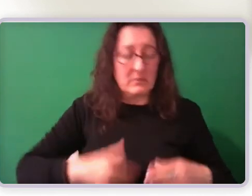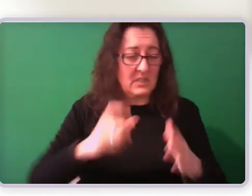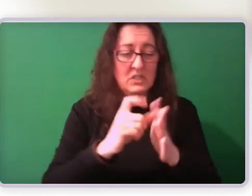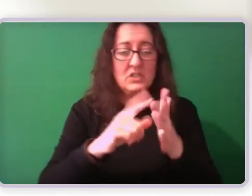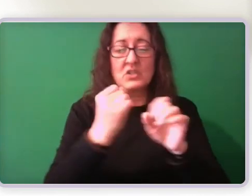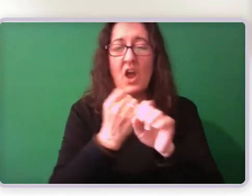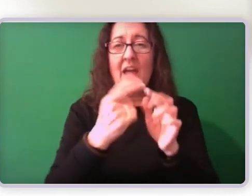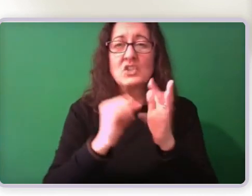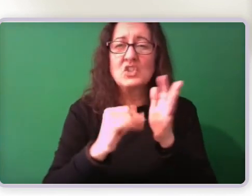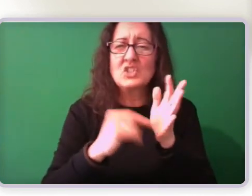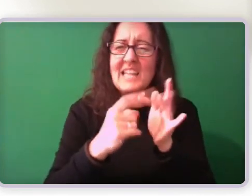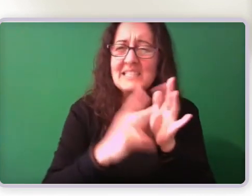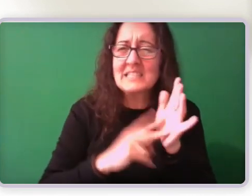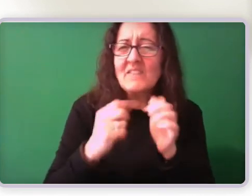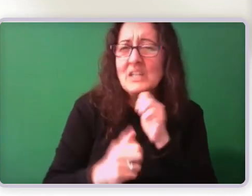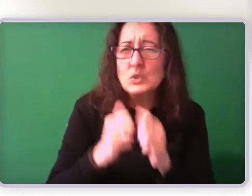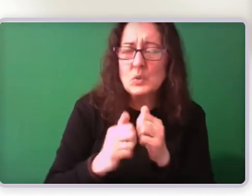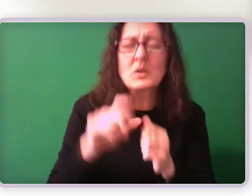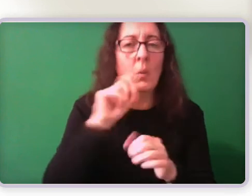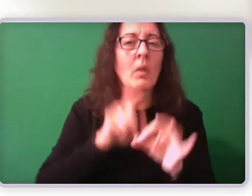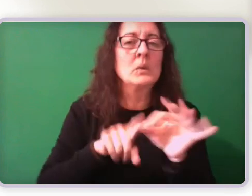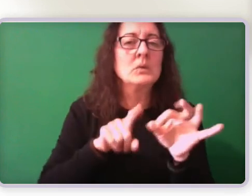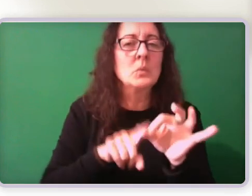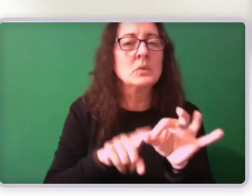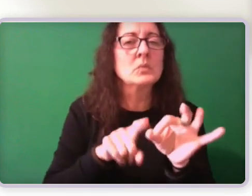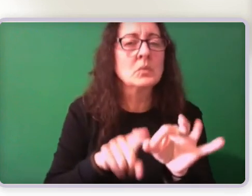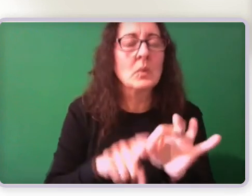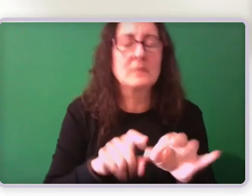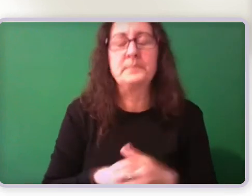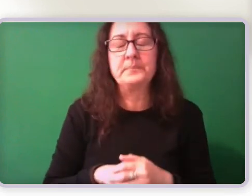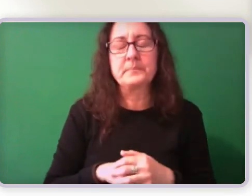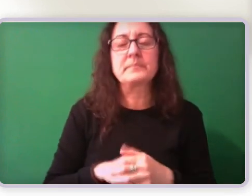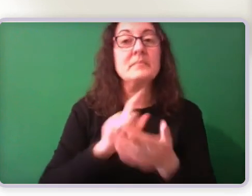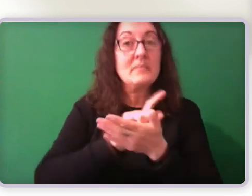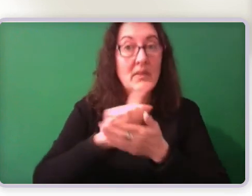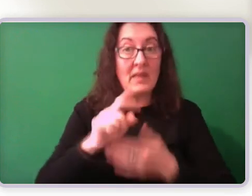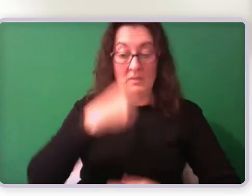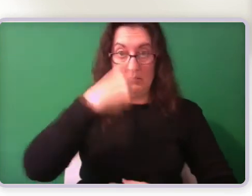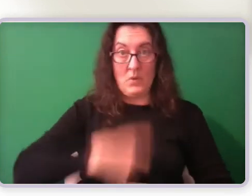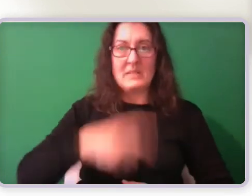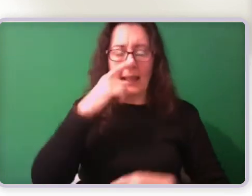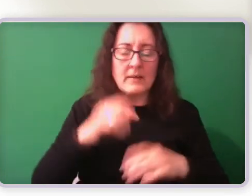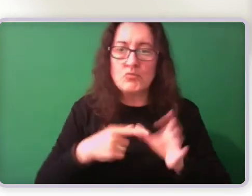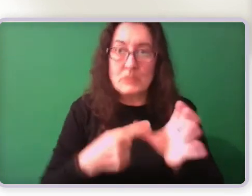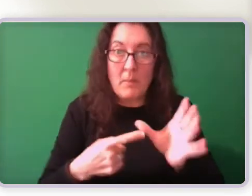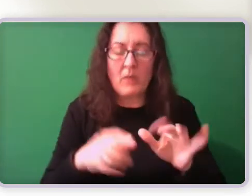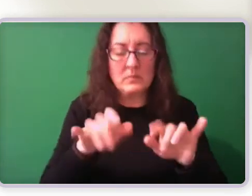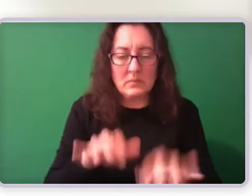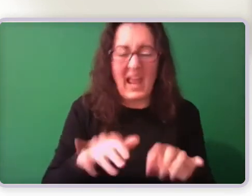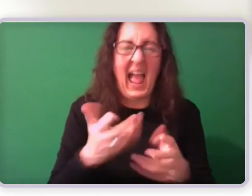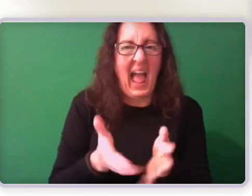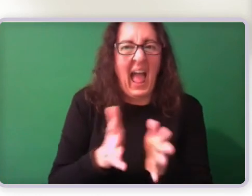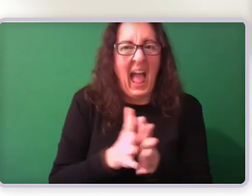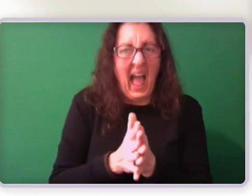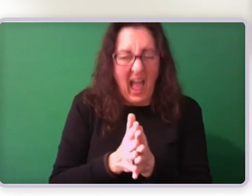opportunity to talk about how their conditions affect them day to day, what they can and can't do, what they're